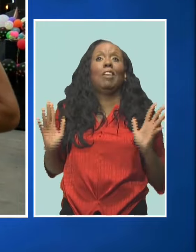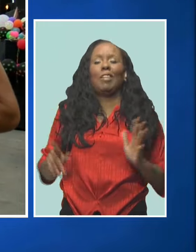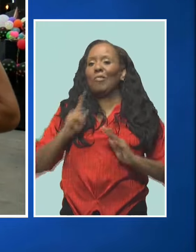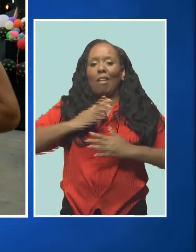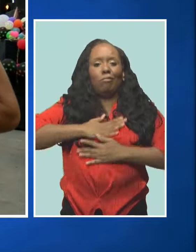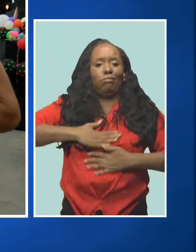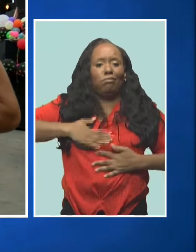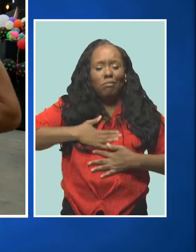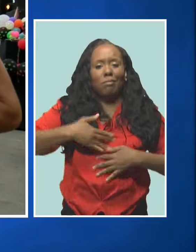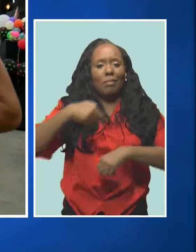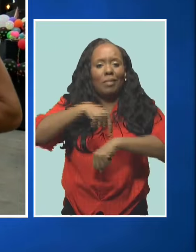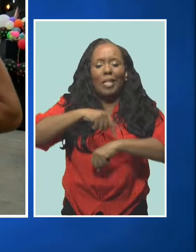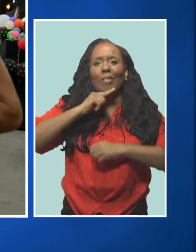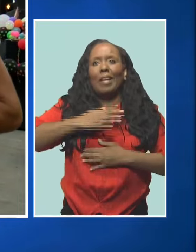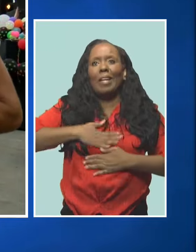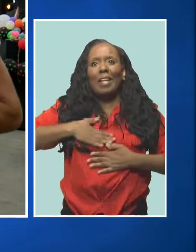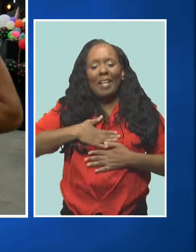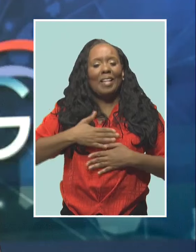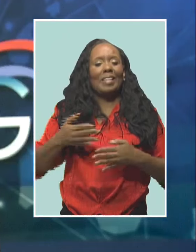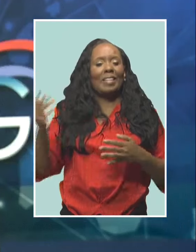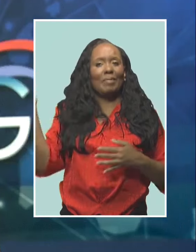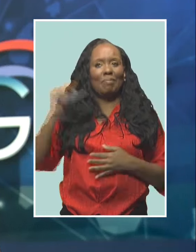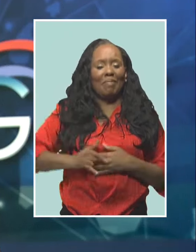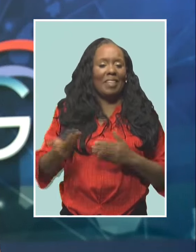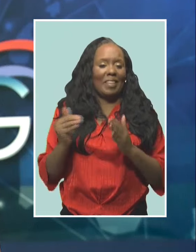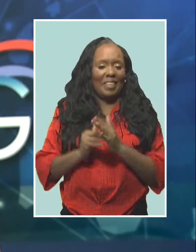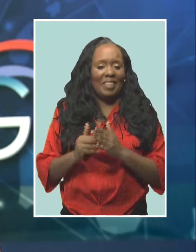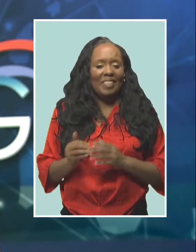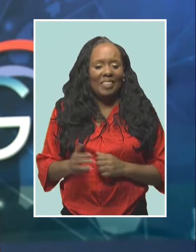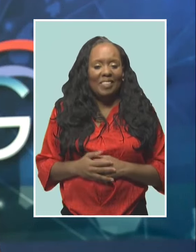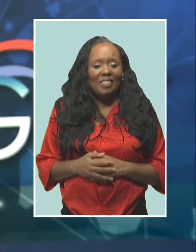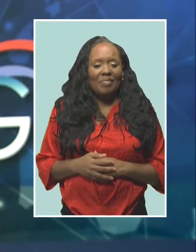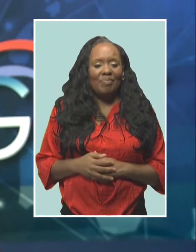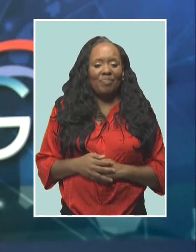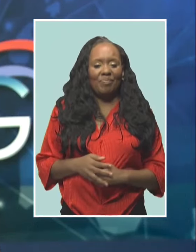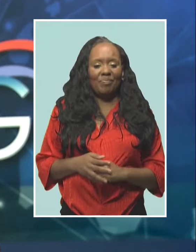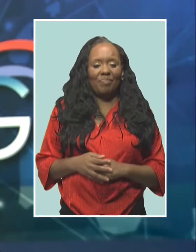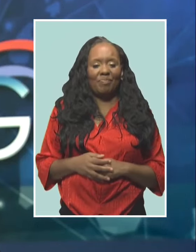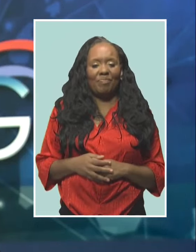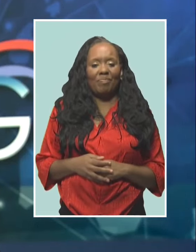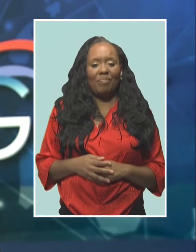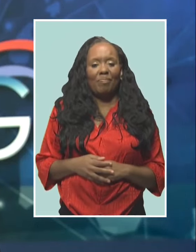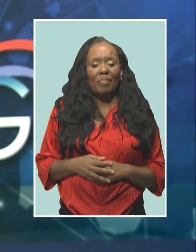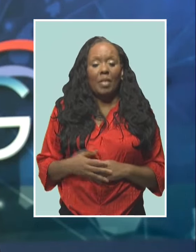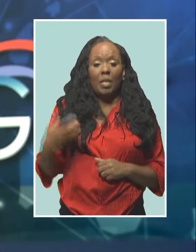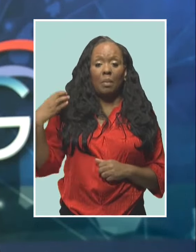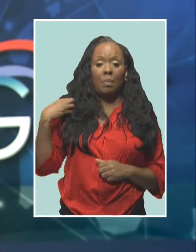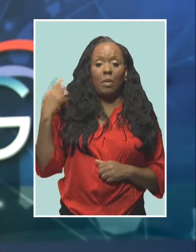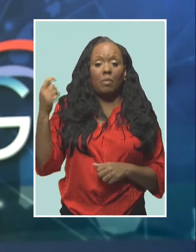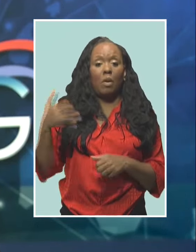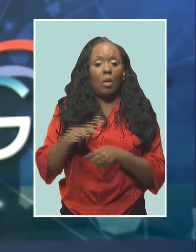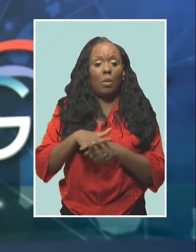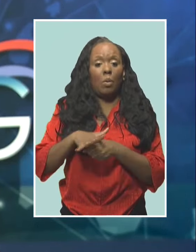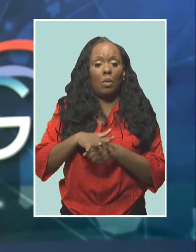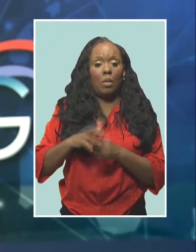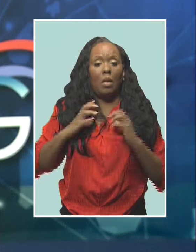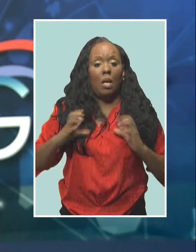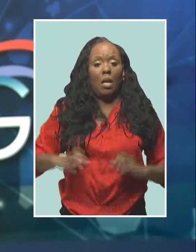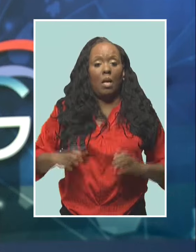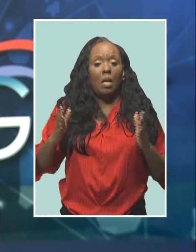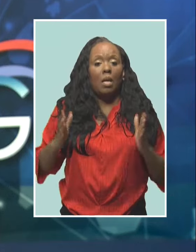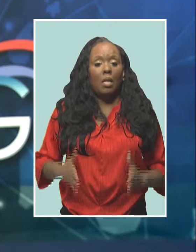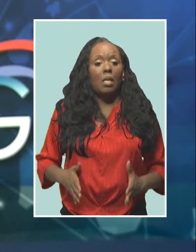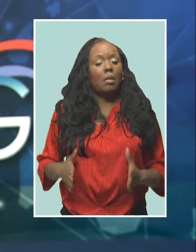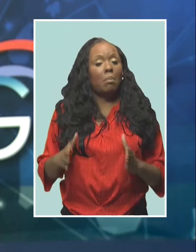time, and we're really excited to come back someday. The head of a local consumer watchdog body is advising consumers against accepting